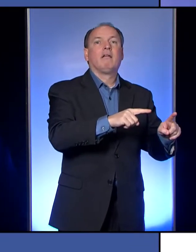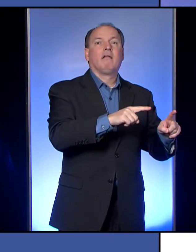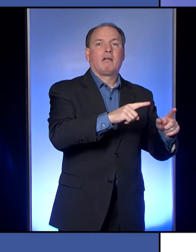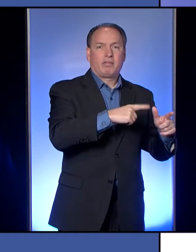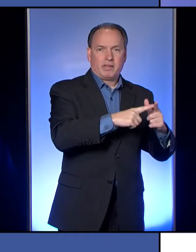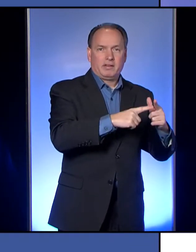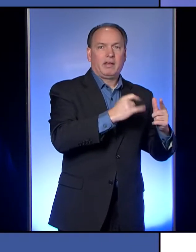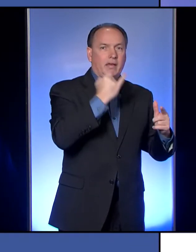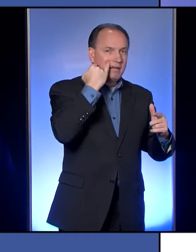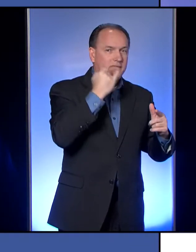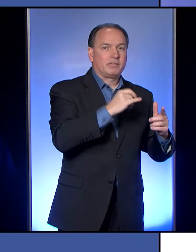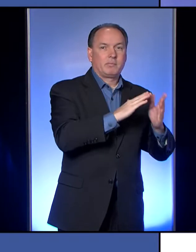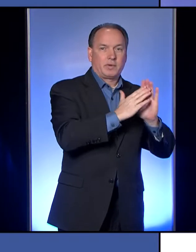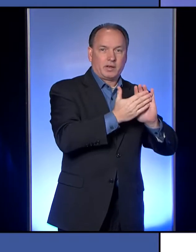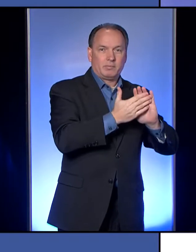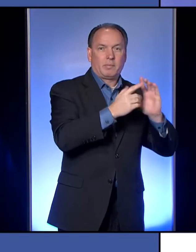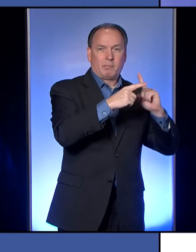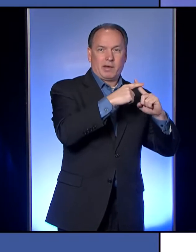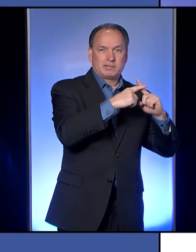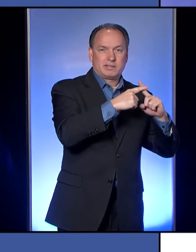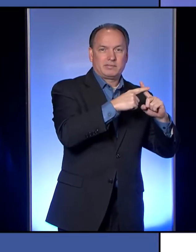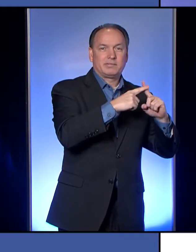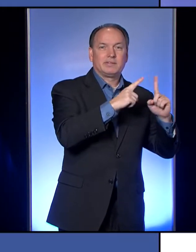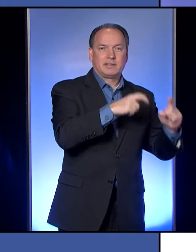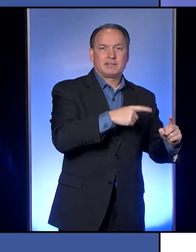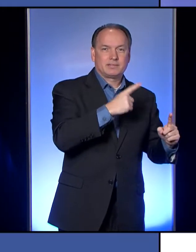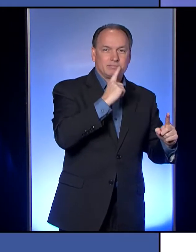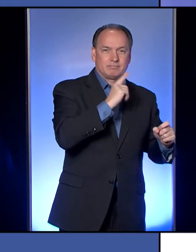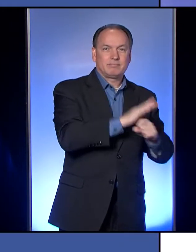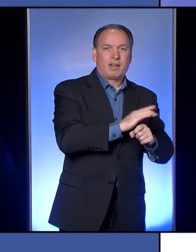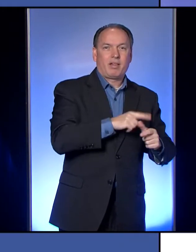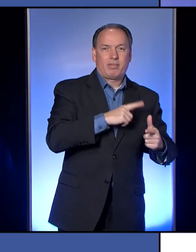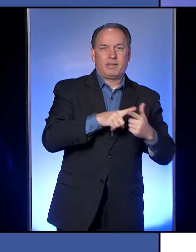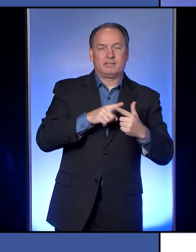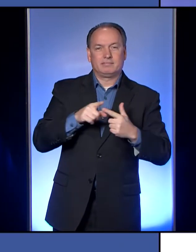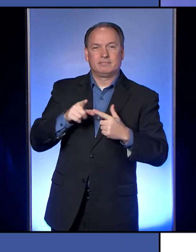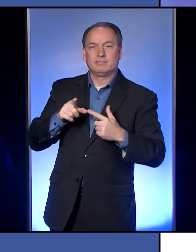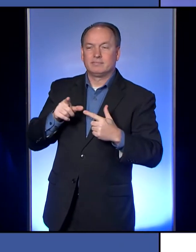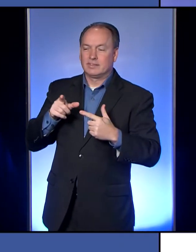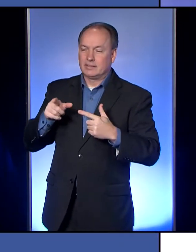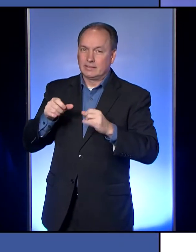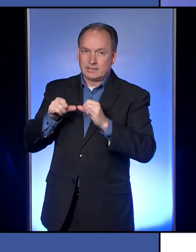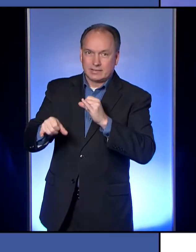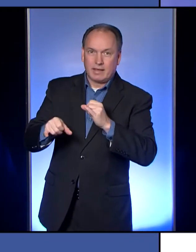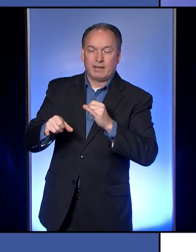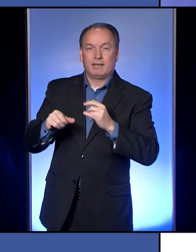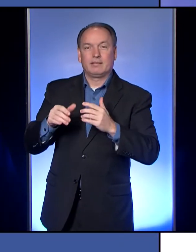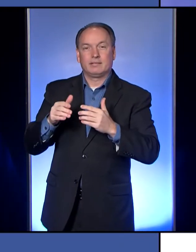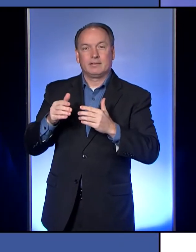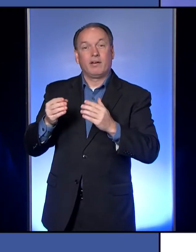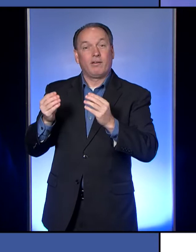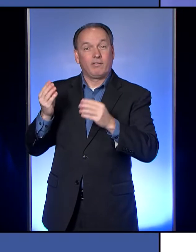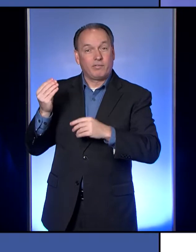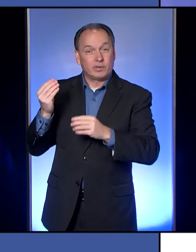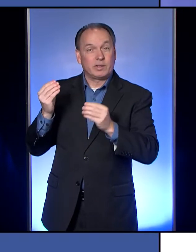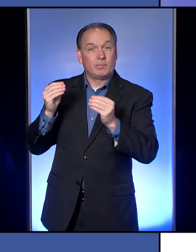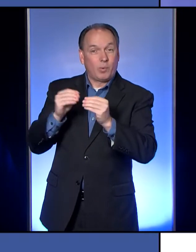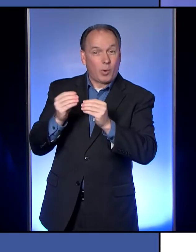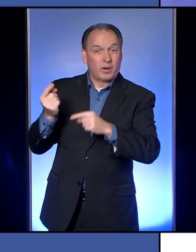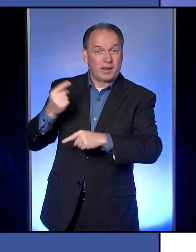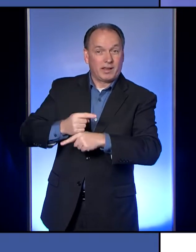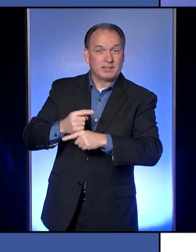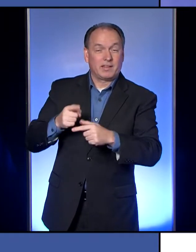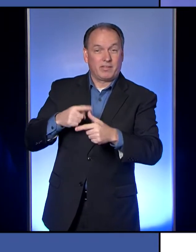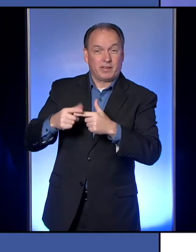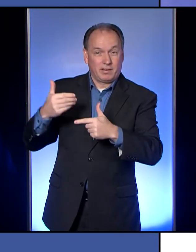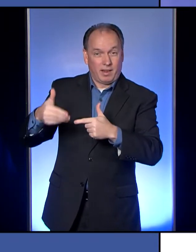told stay in isolation, and then once you're 72 hours past symptoms, then you can come back. So that it might be